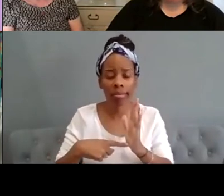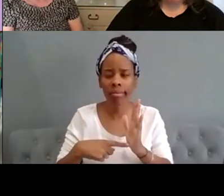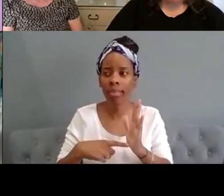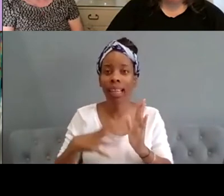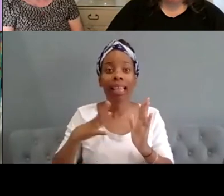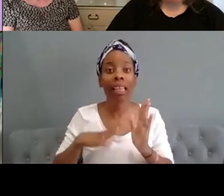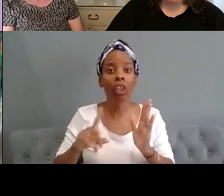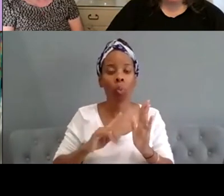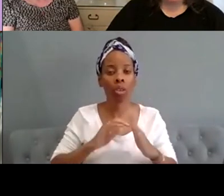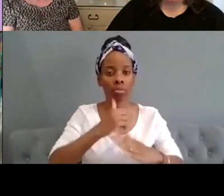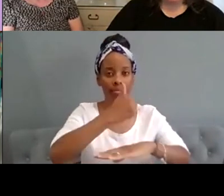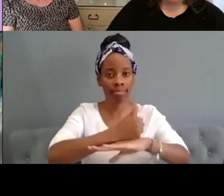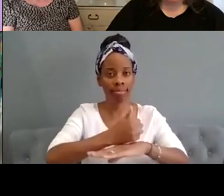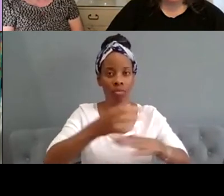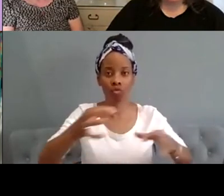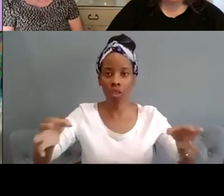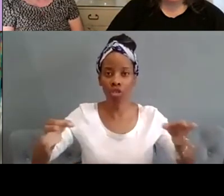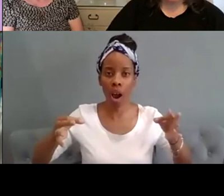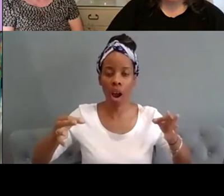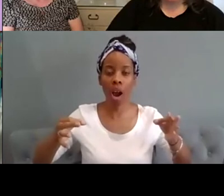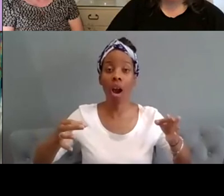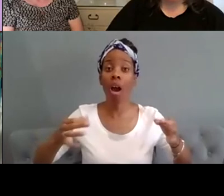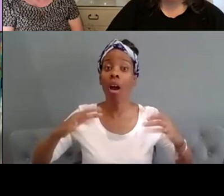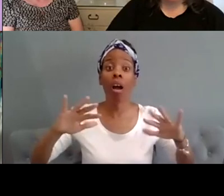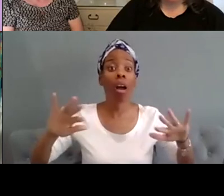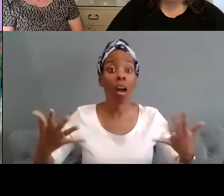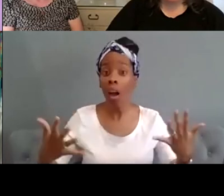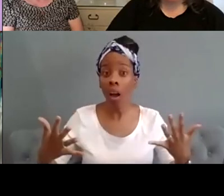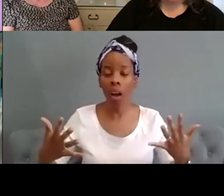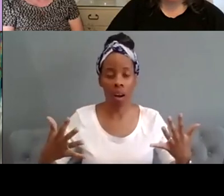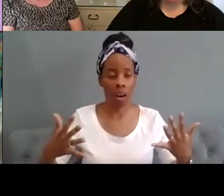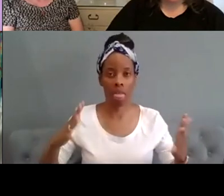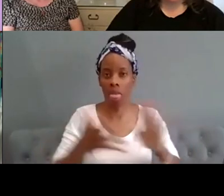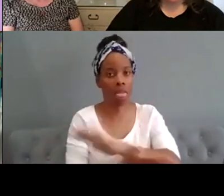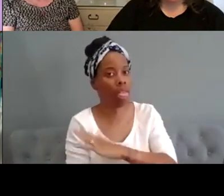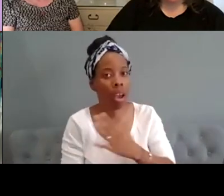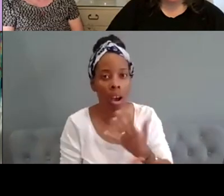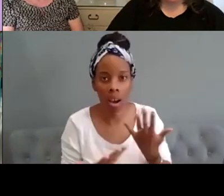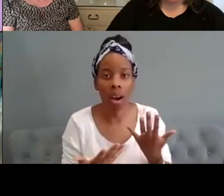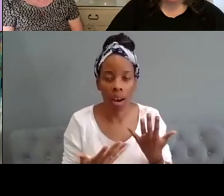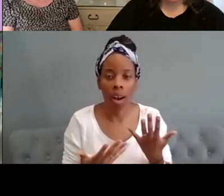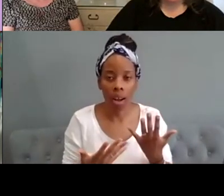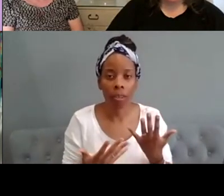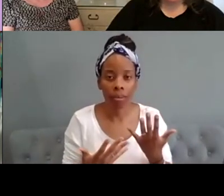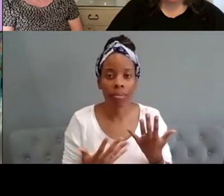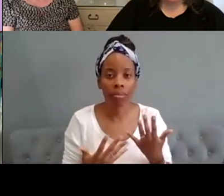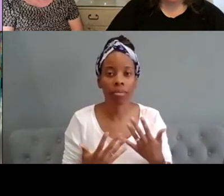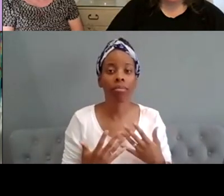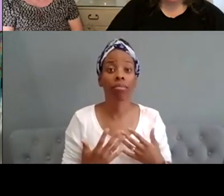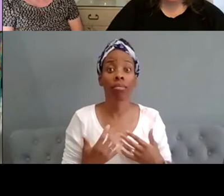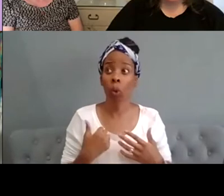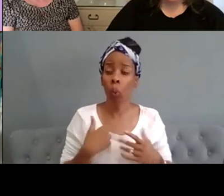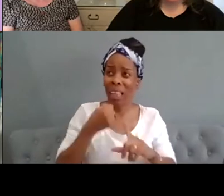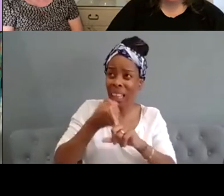within otherwise it won't work and i think and then i think the more we advocate that more